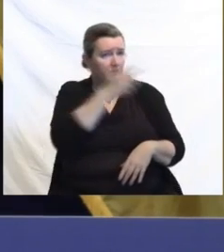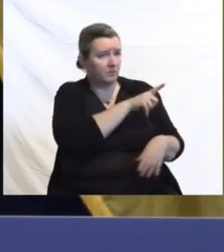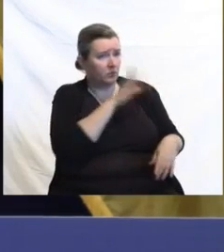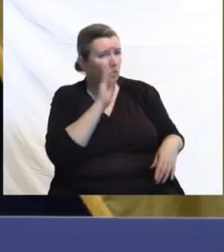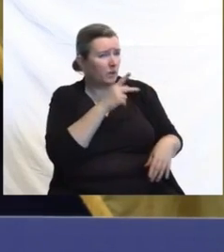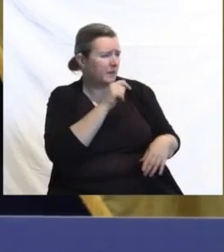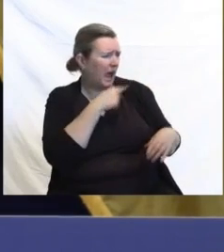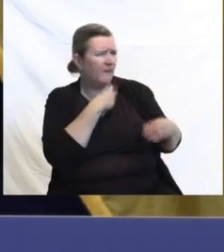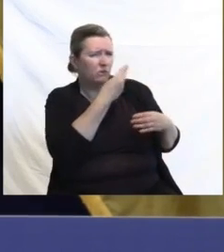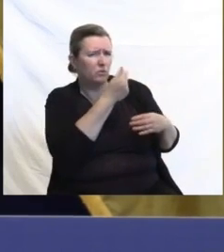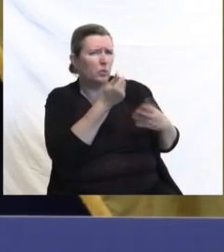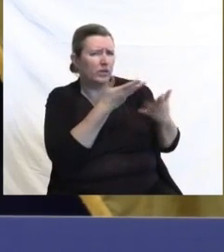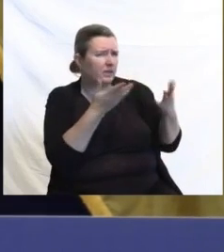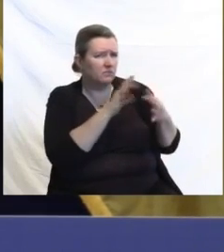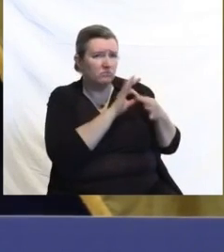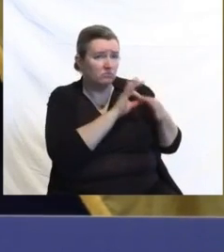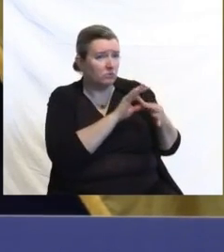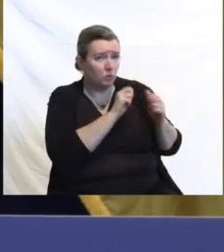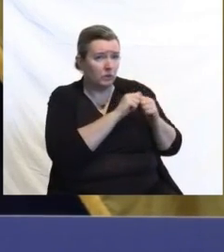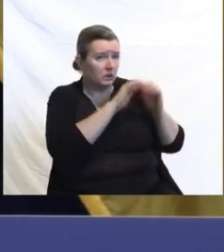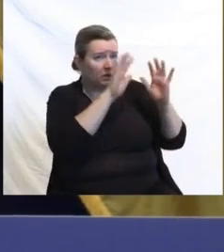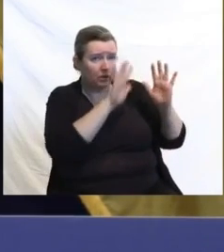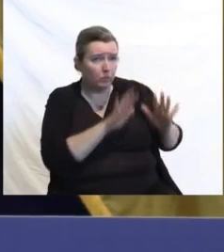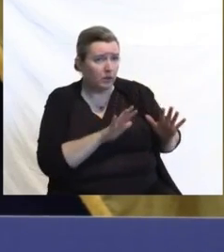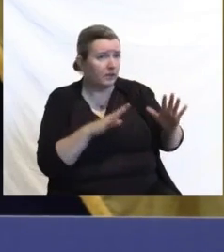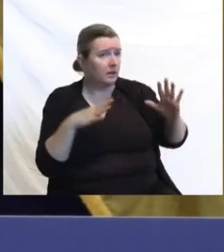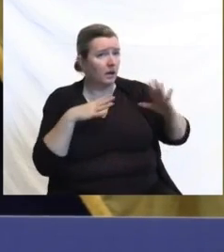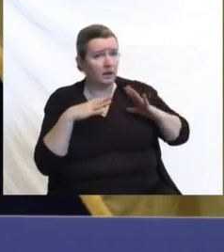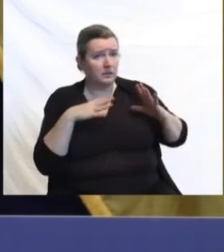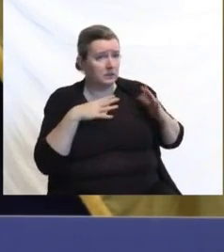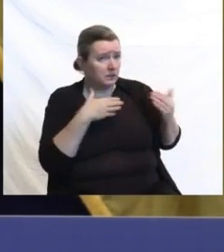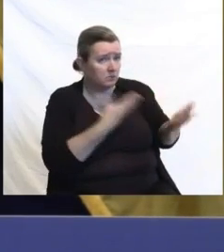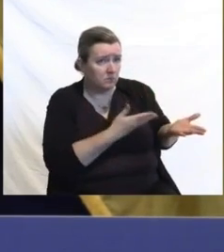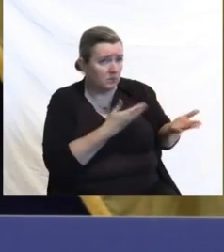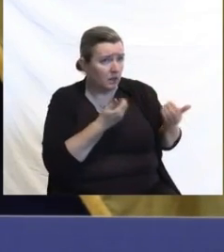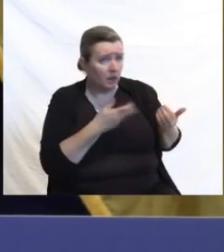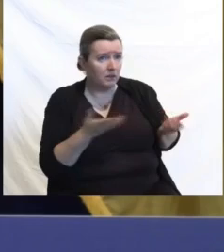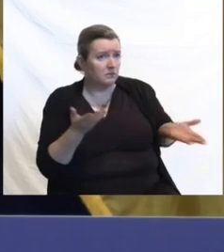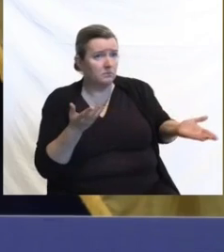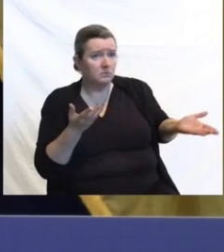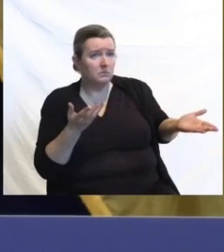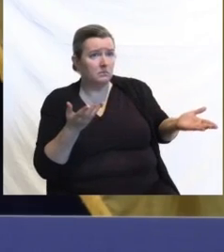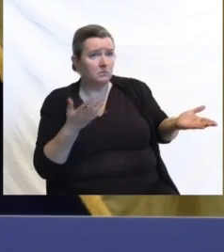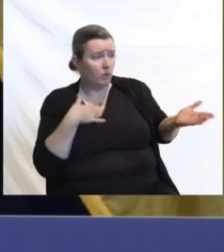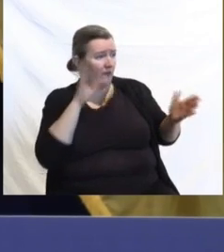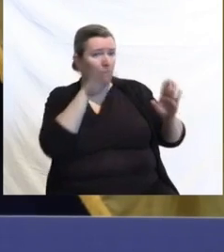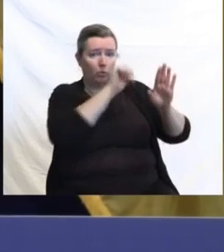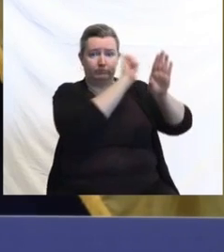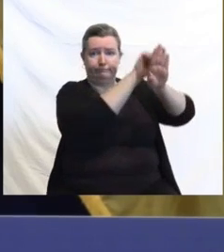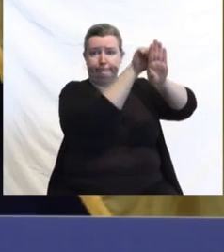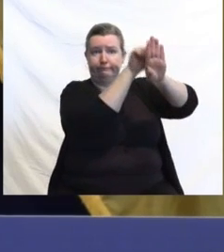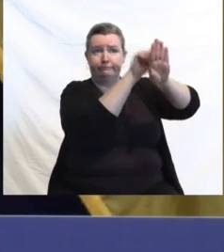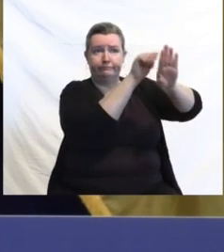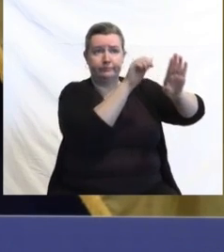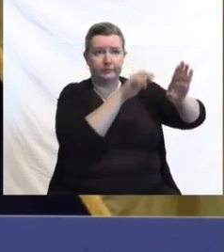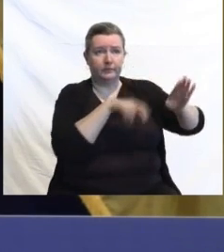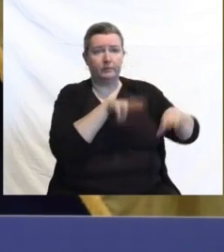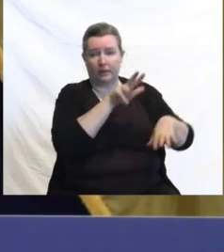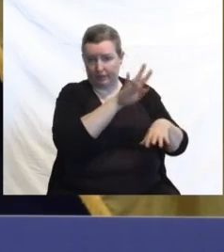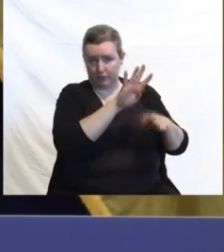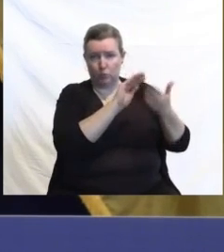on weather, any advice for folks for the holidays? I know we're knocking on doors in 34 communities. Any update on that front?